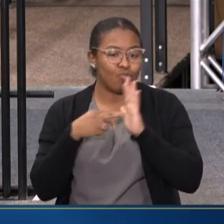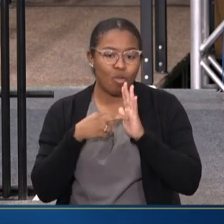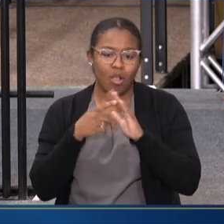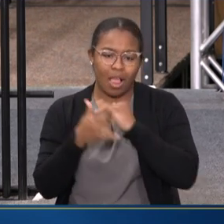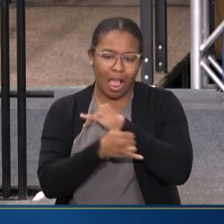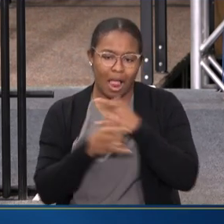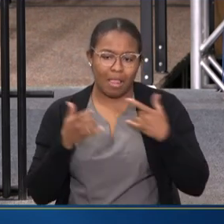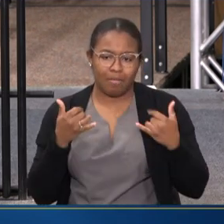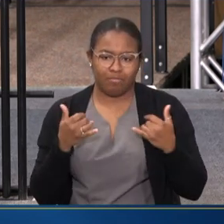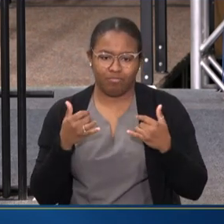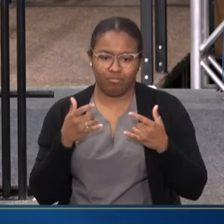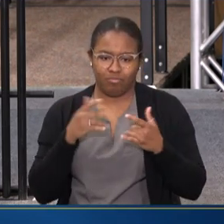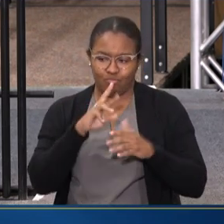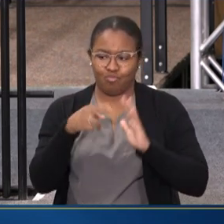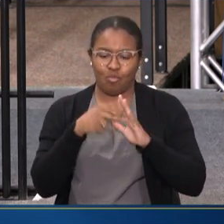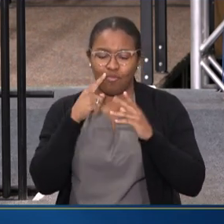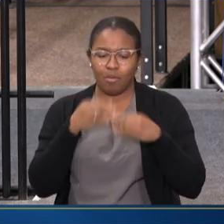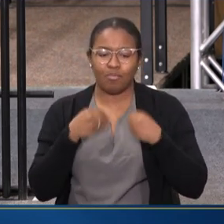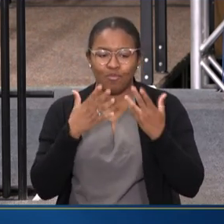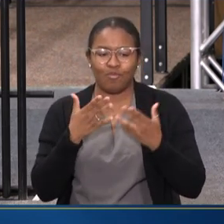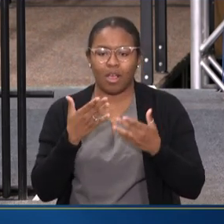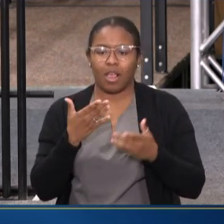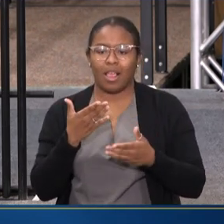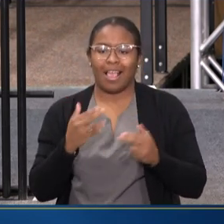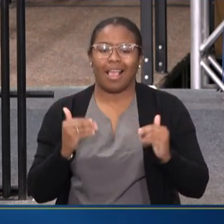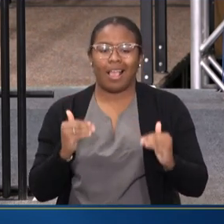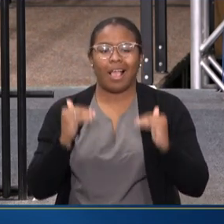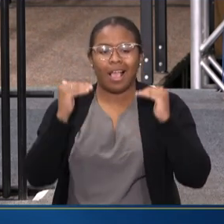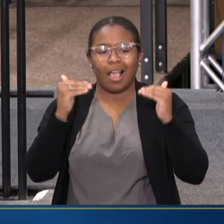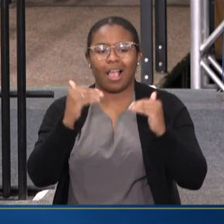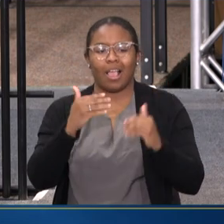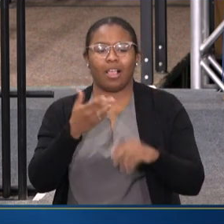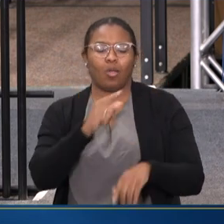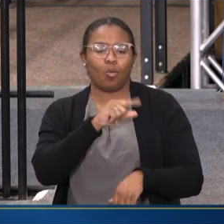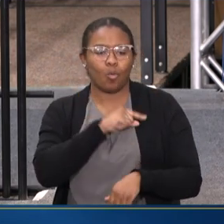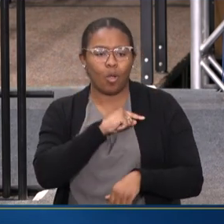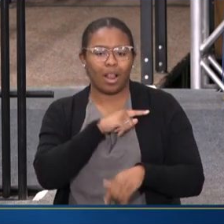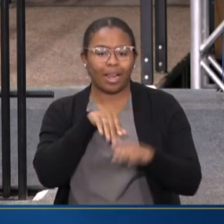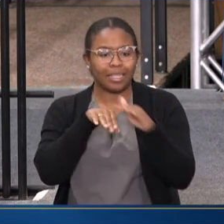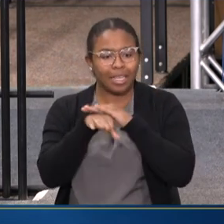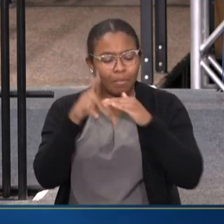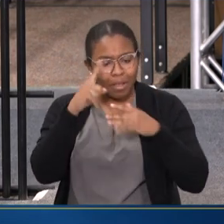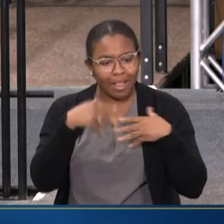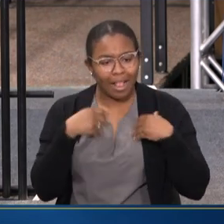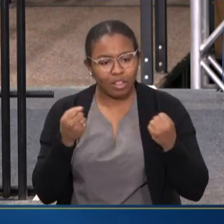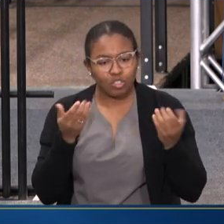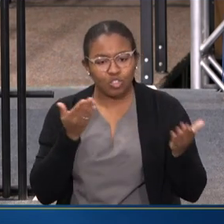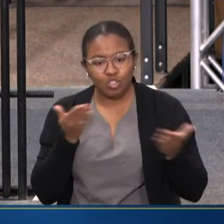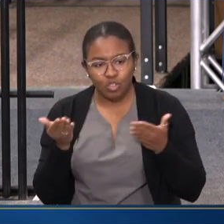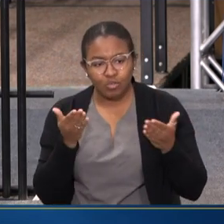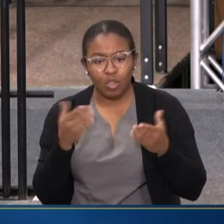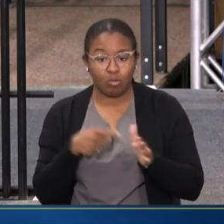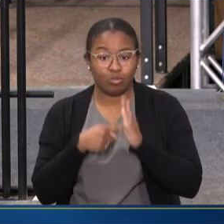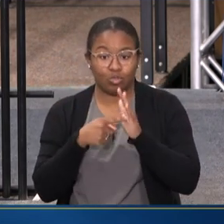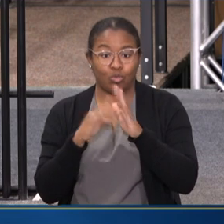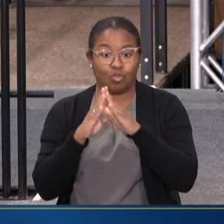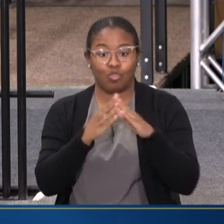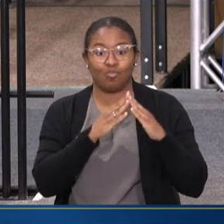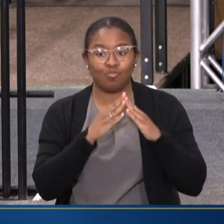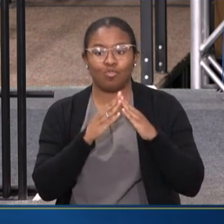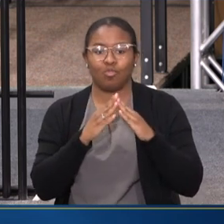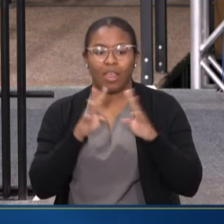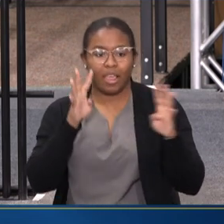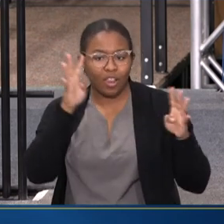providing high-quality, accessible mental health services. We showcase community innovations and